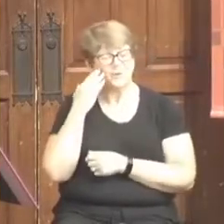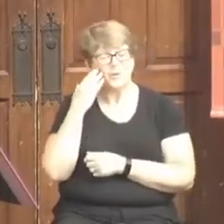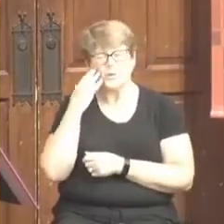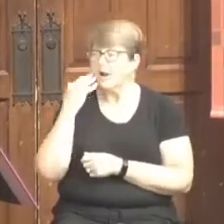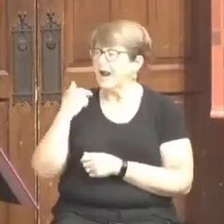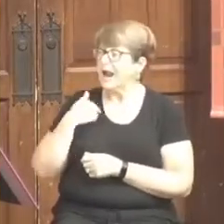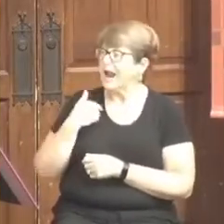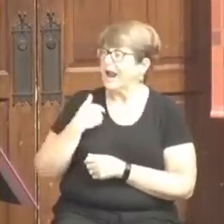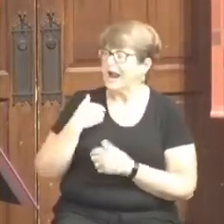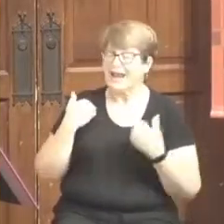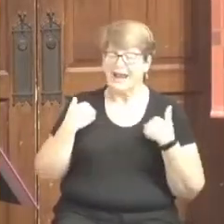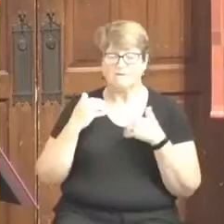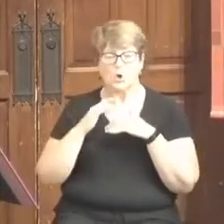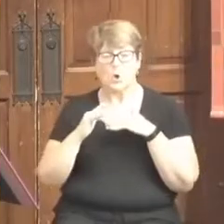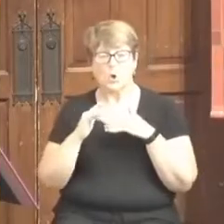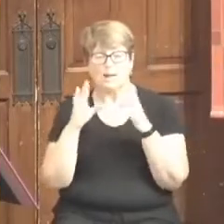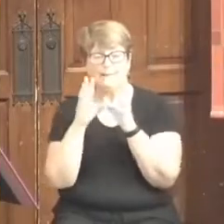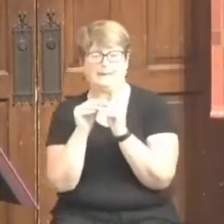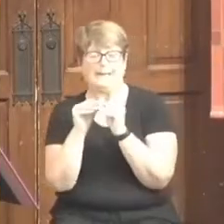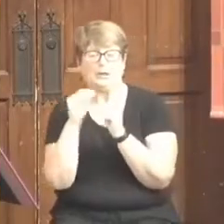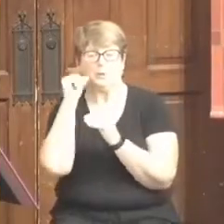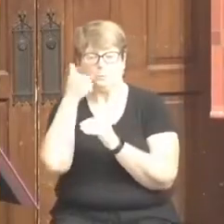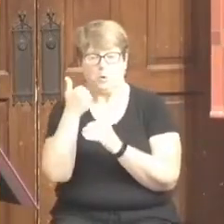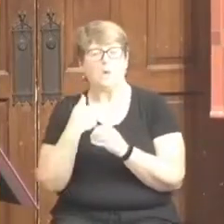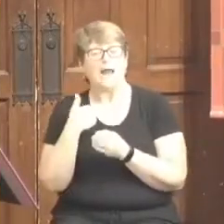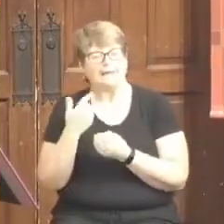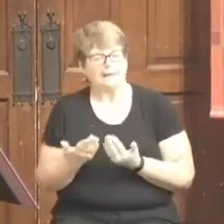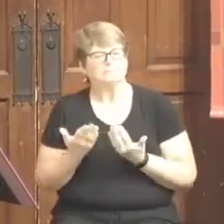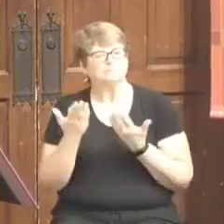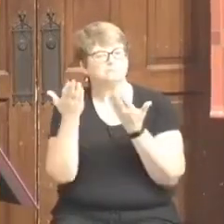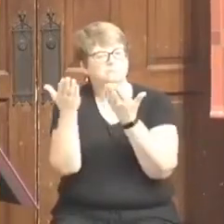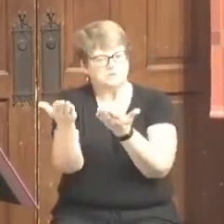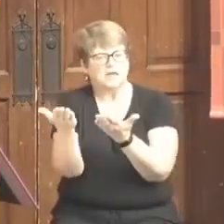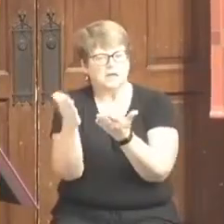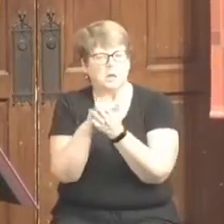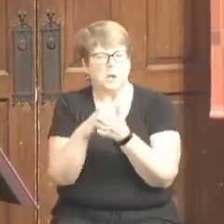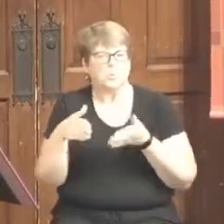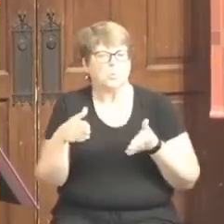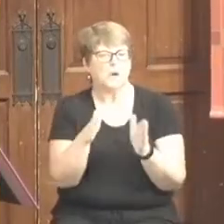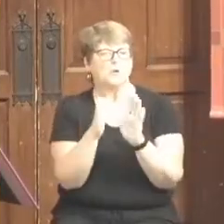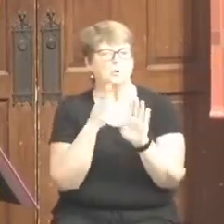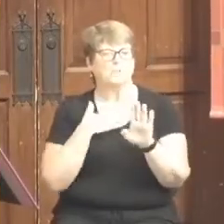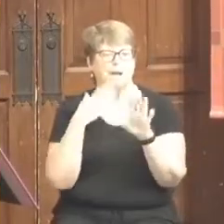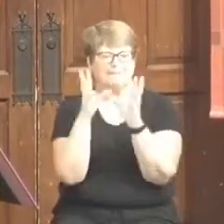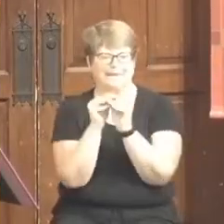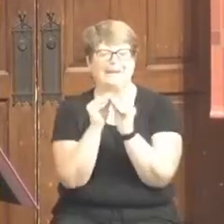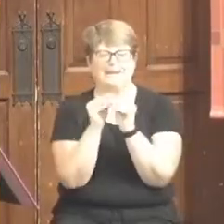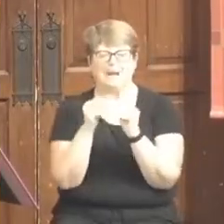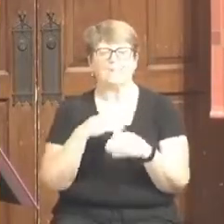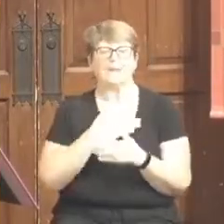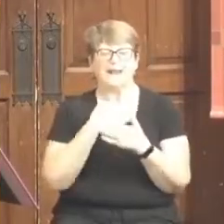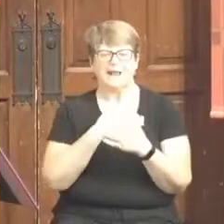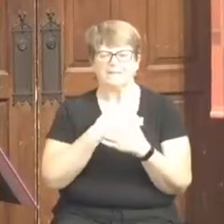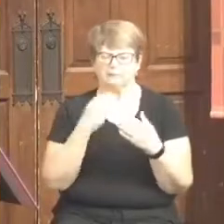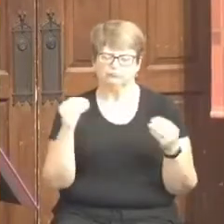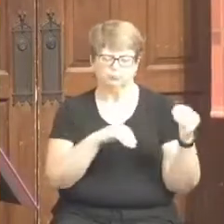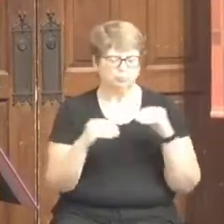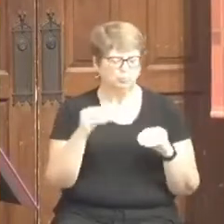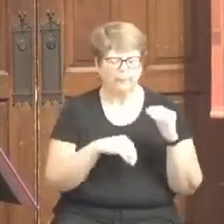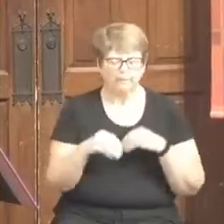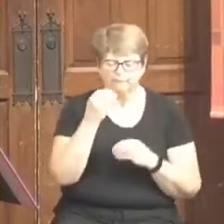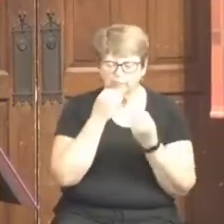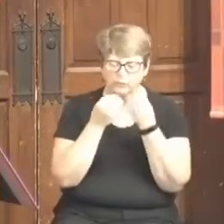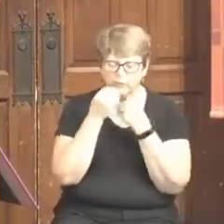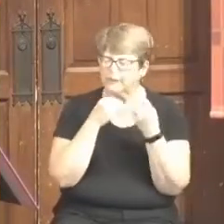I have an early morning meeting. I can take it on the way to my meeting. I'll be glad to take that. I loaded the car up with the food.